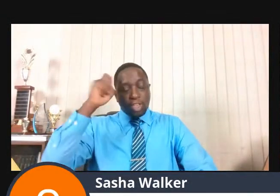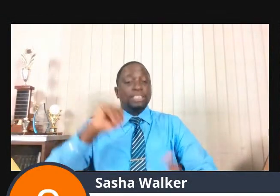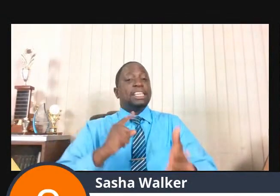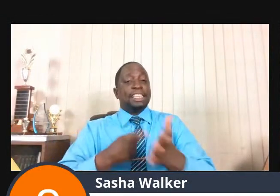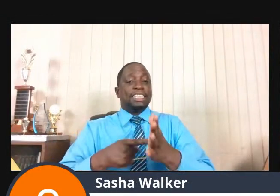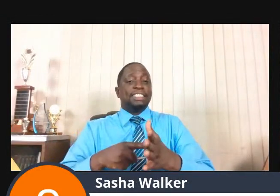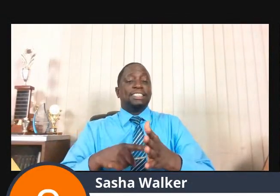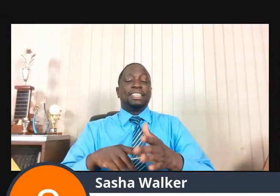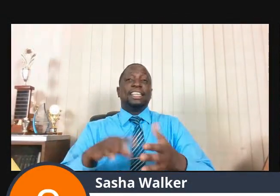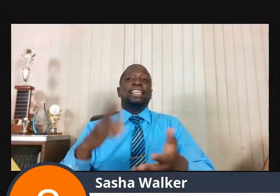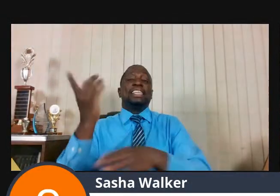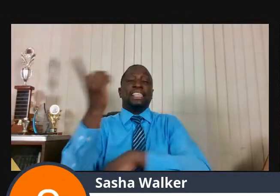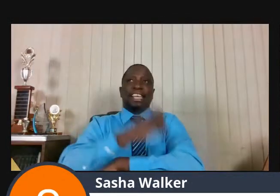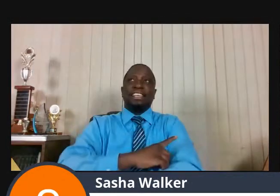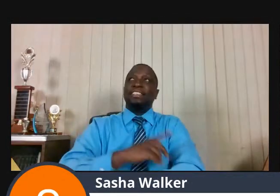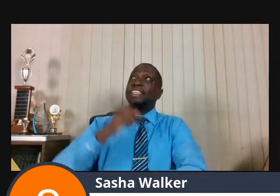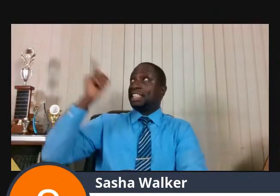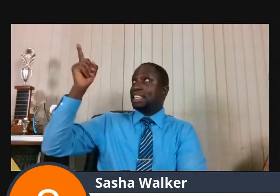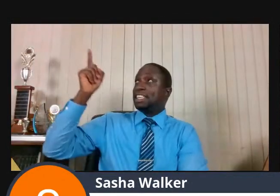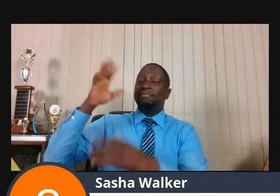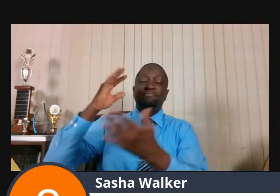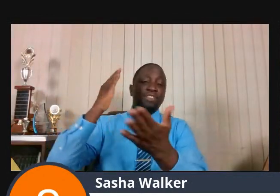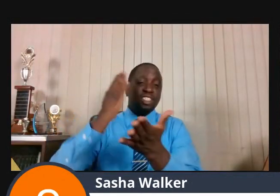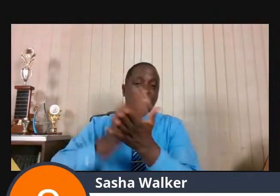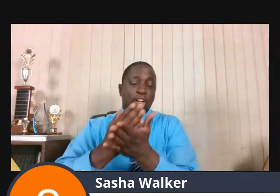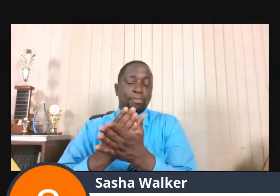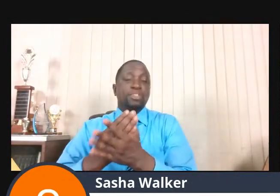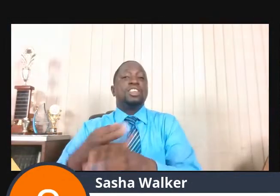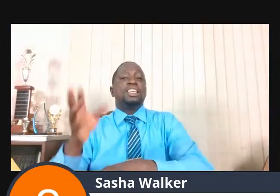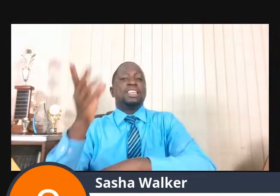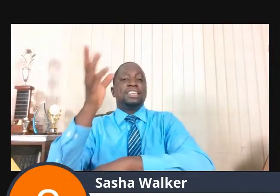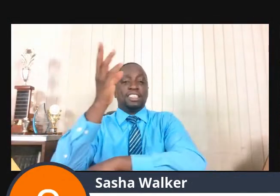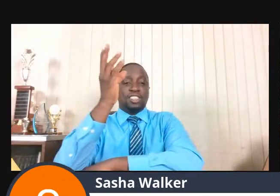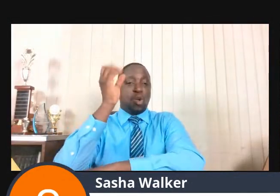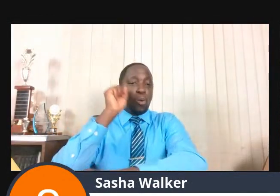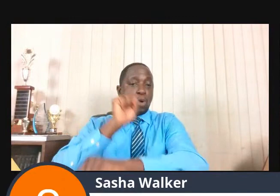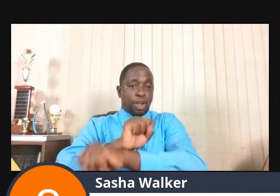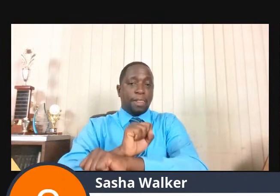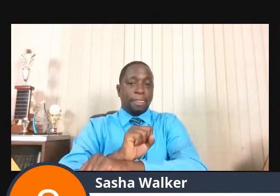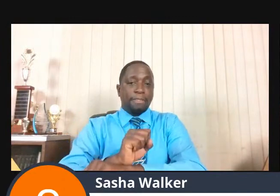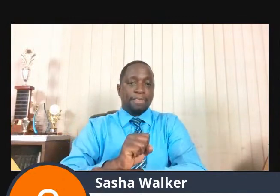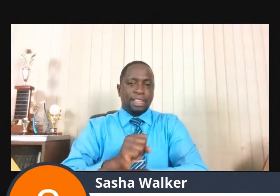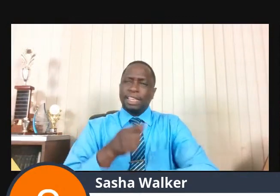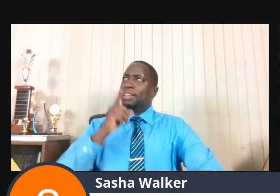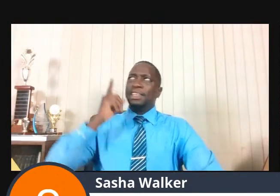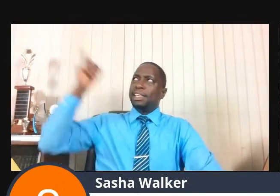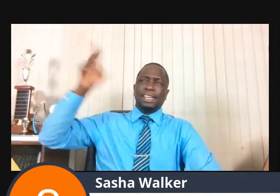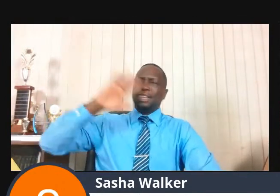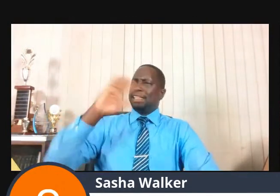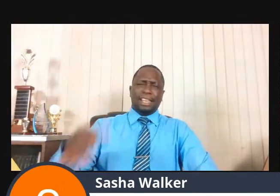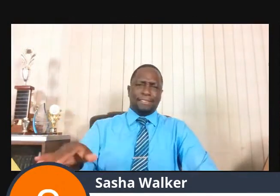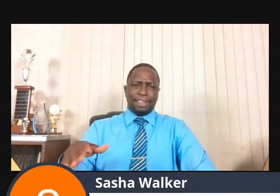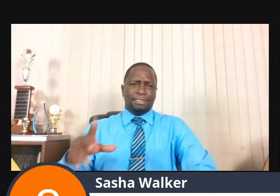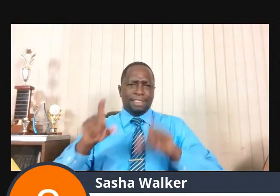and halted. I did not need the rest, but I am giving you the time to regenerate yourself.